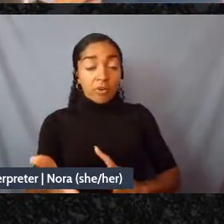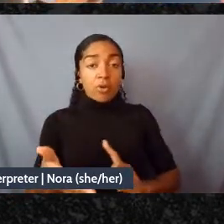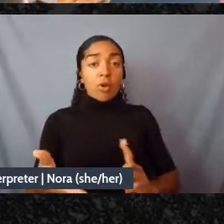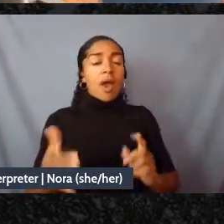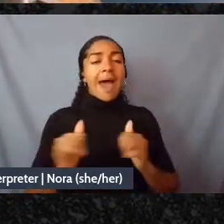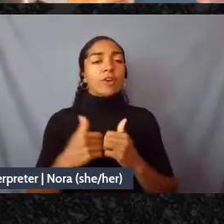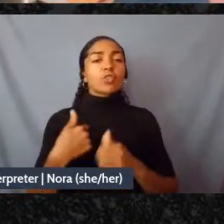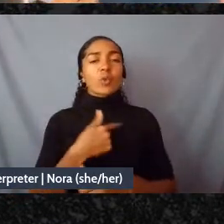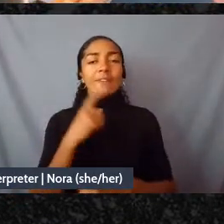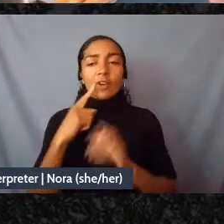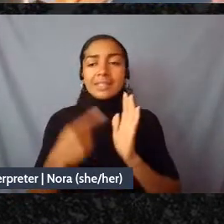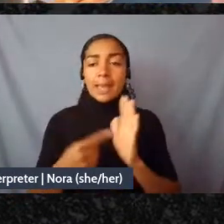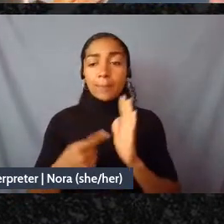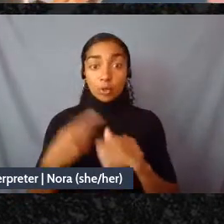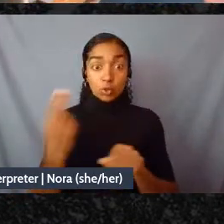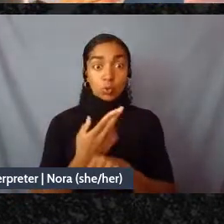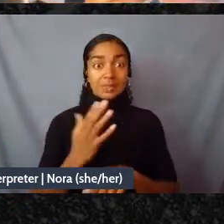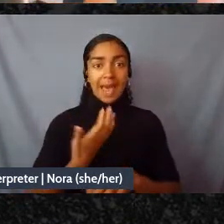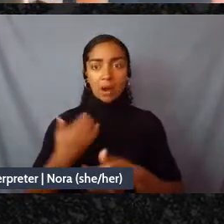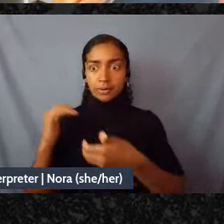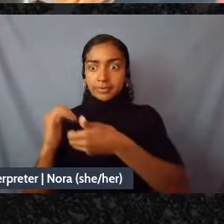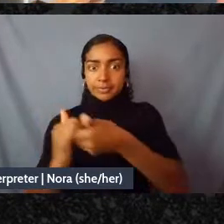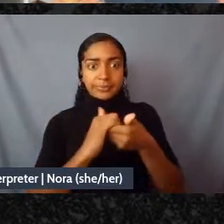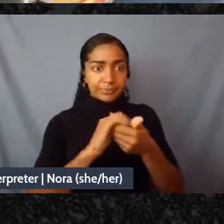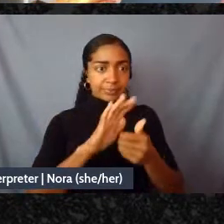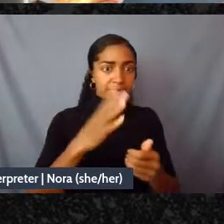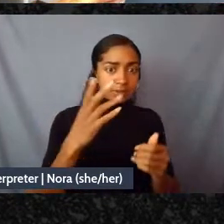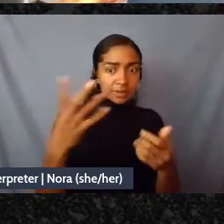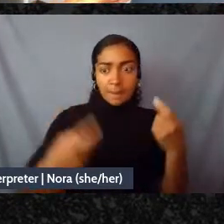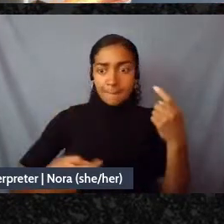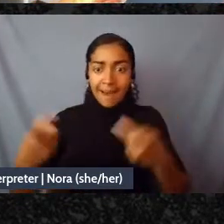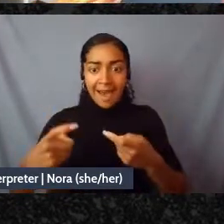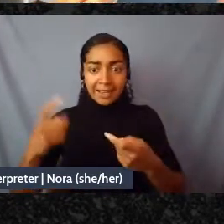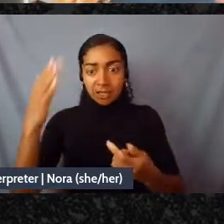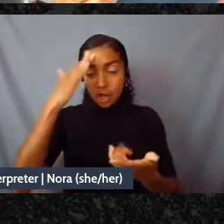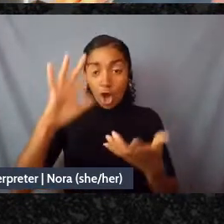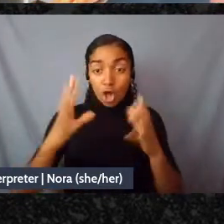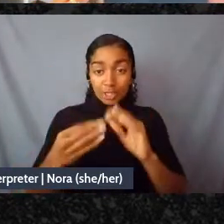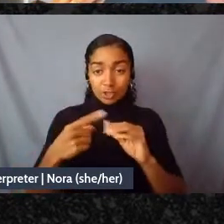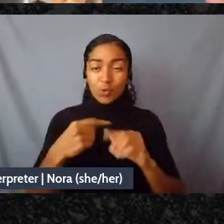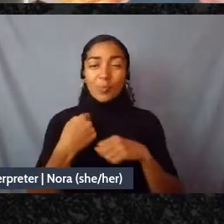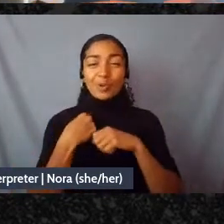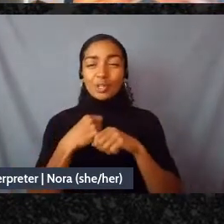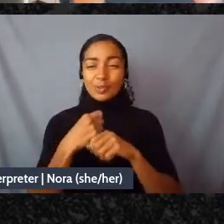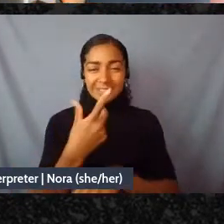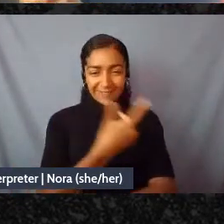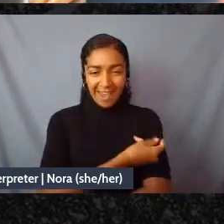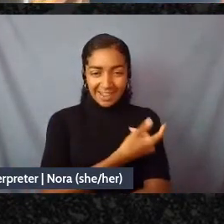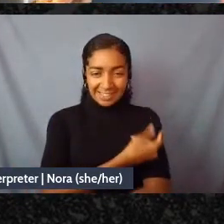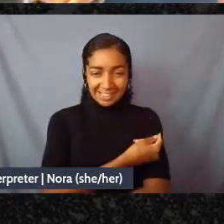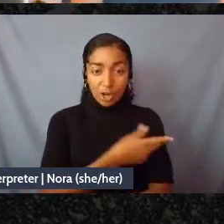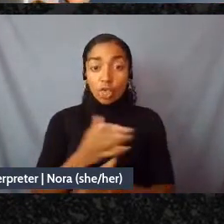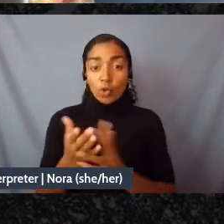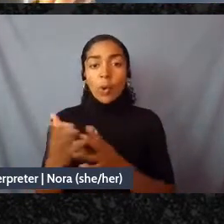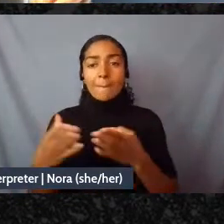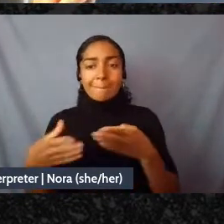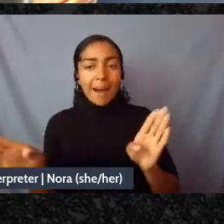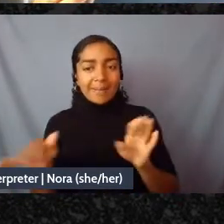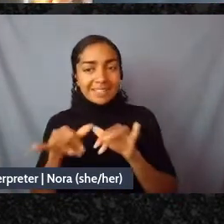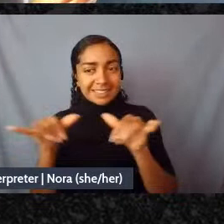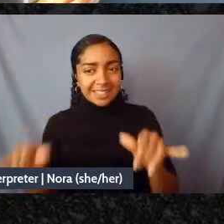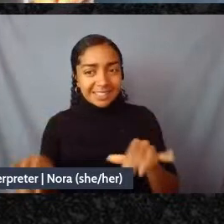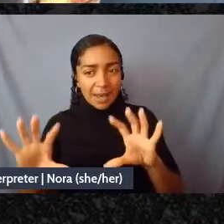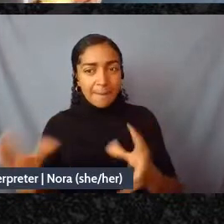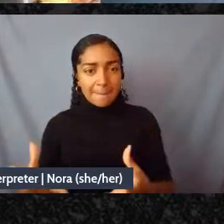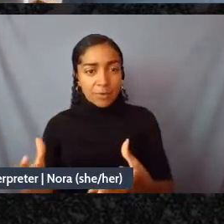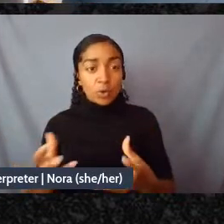use our collaborative knowledges to produce vaccines through public systems which is how the